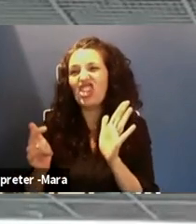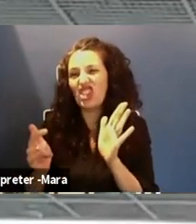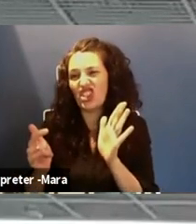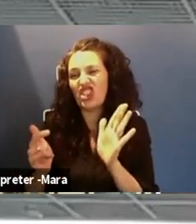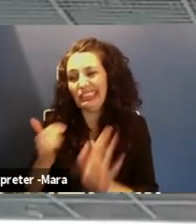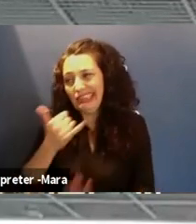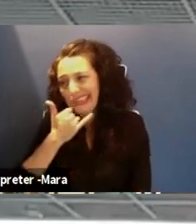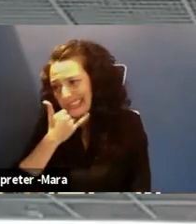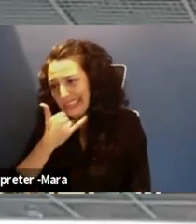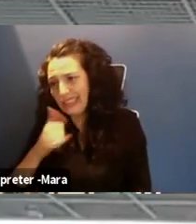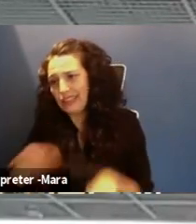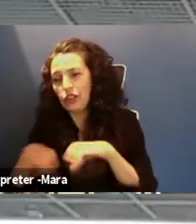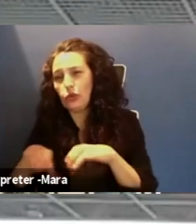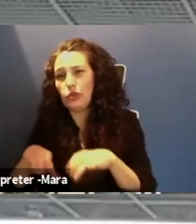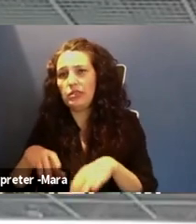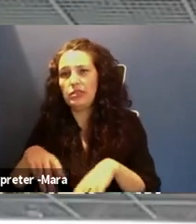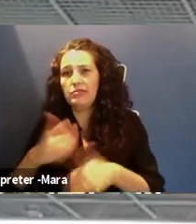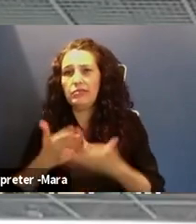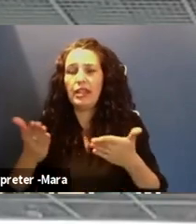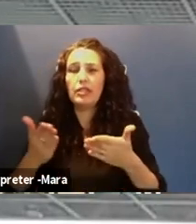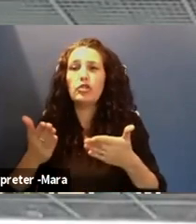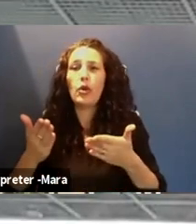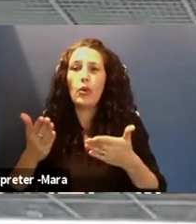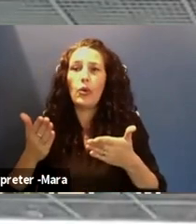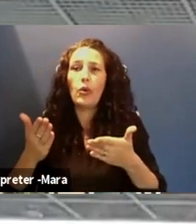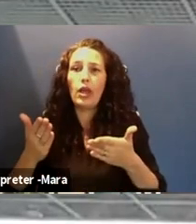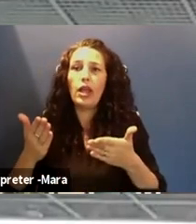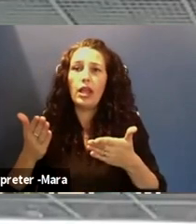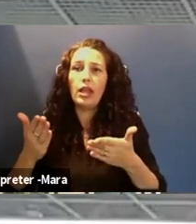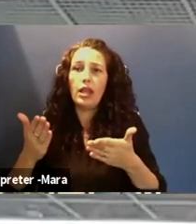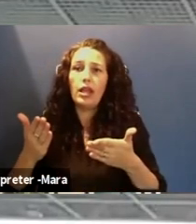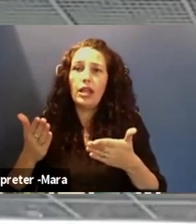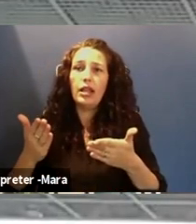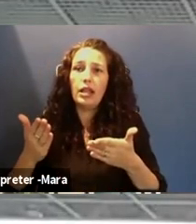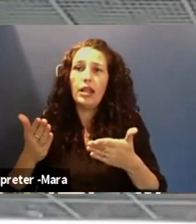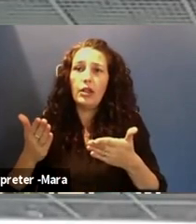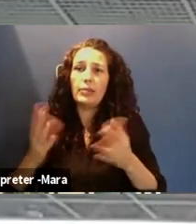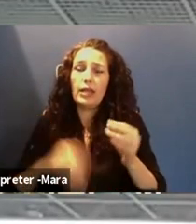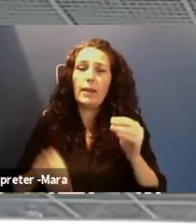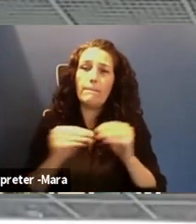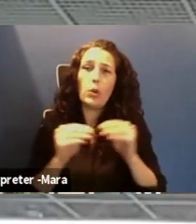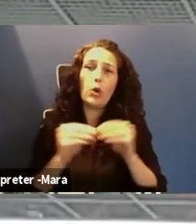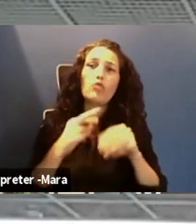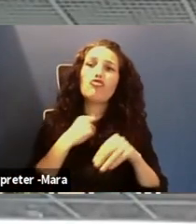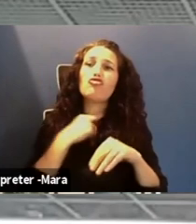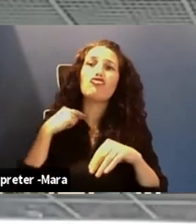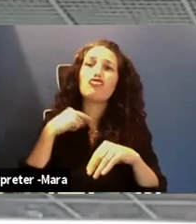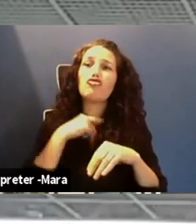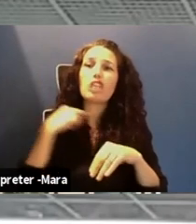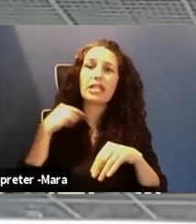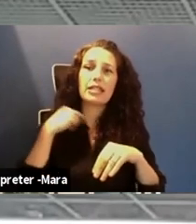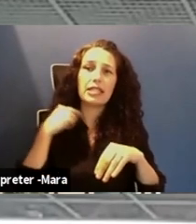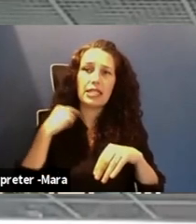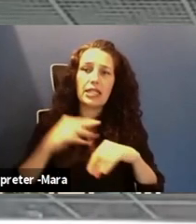on, uh, cases involving, uh, risk and danger to children, um, mostly because they're all online right now.